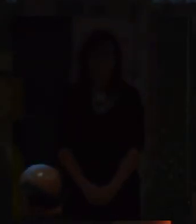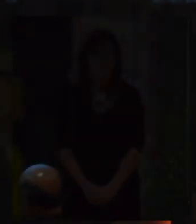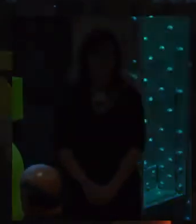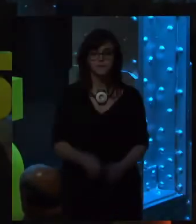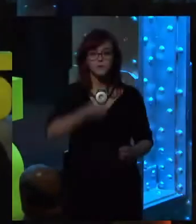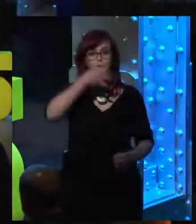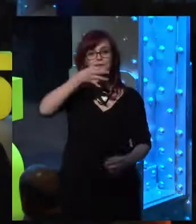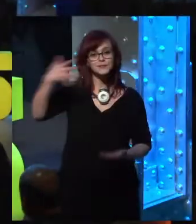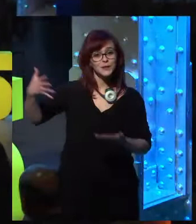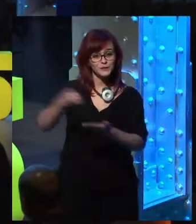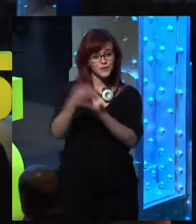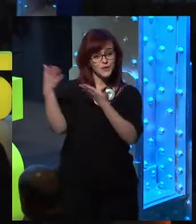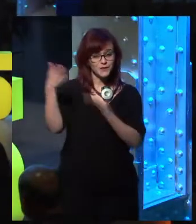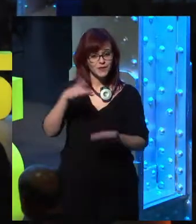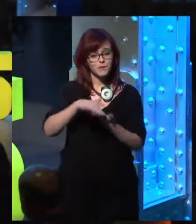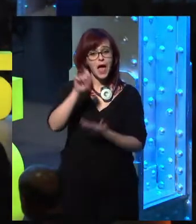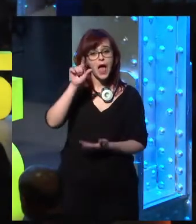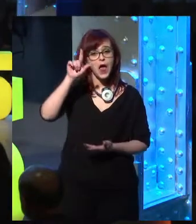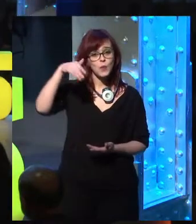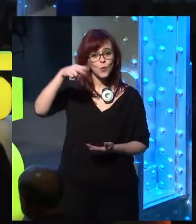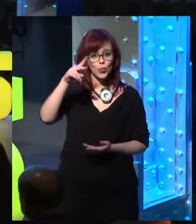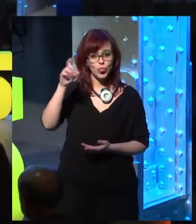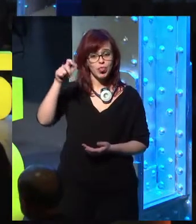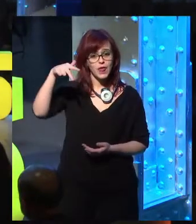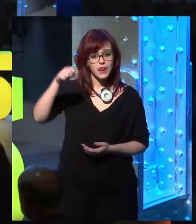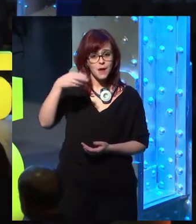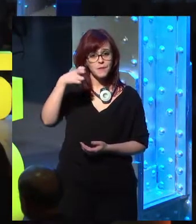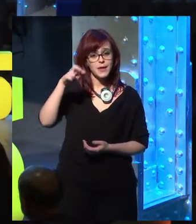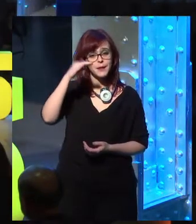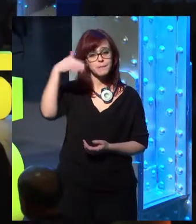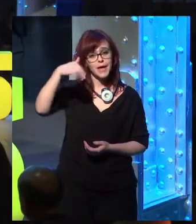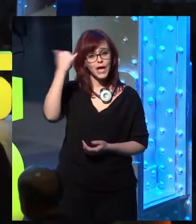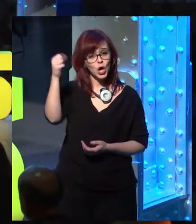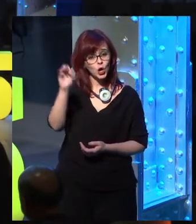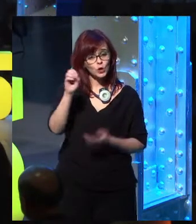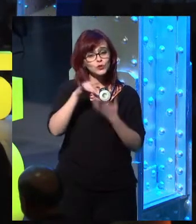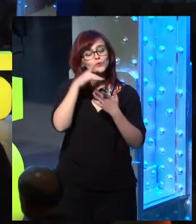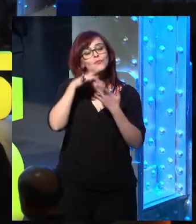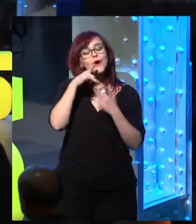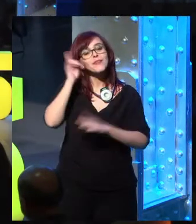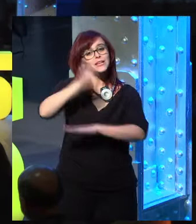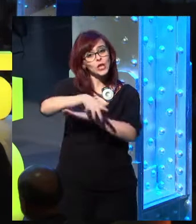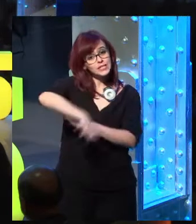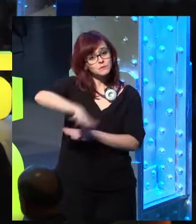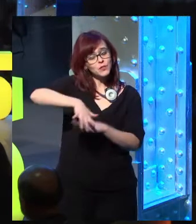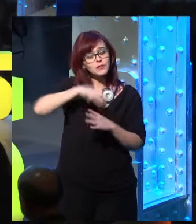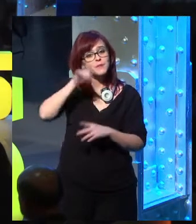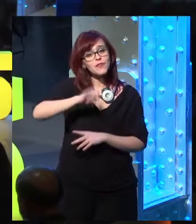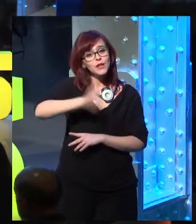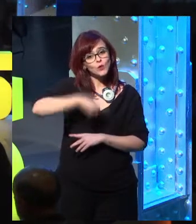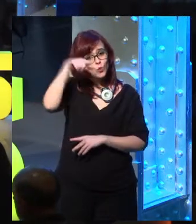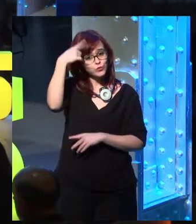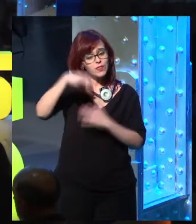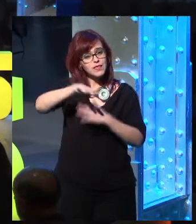Good evening and welcome. I'm Malmuda Bermejo, manager of this foundation and